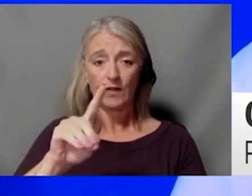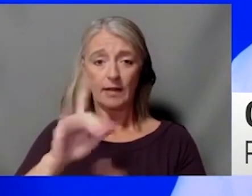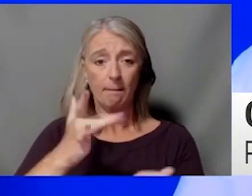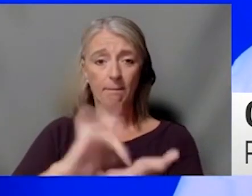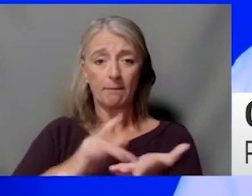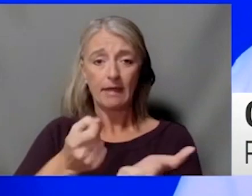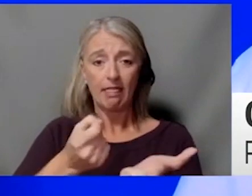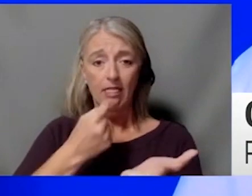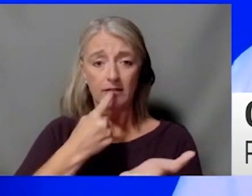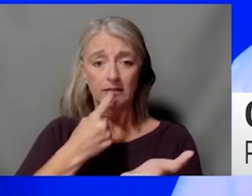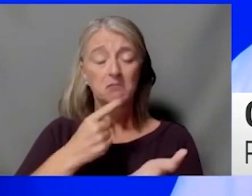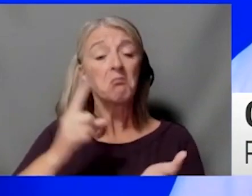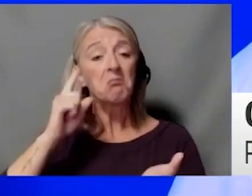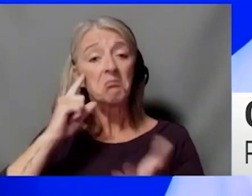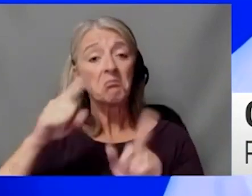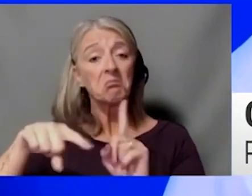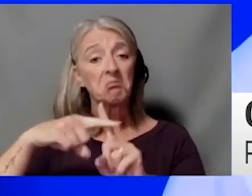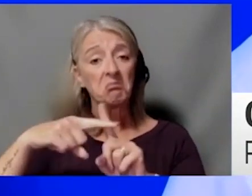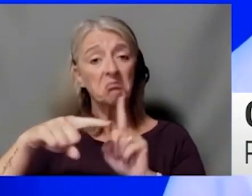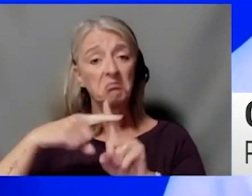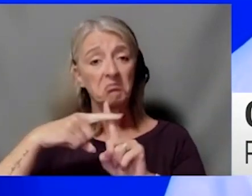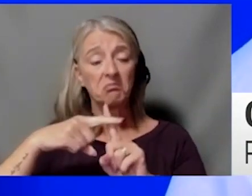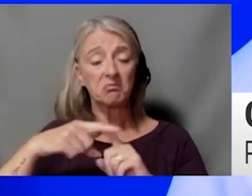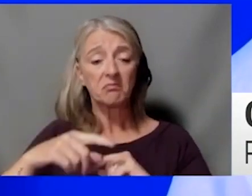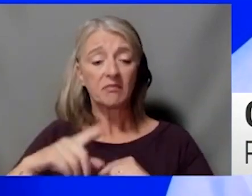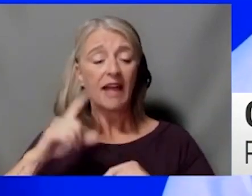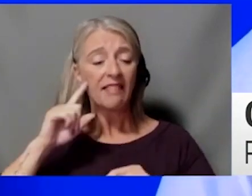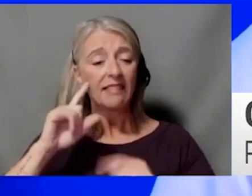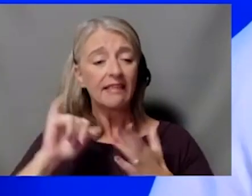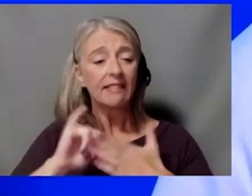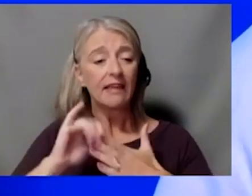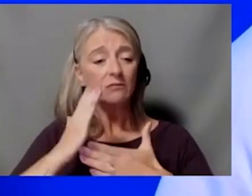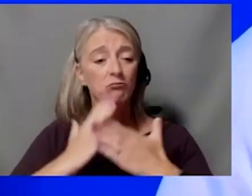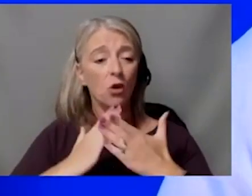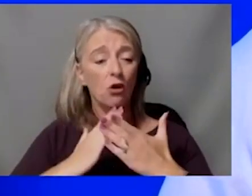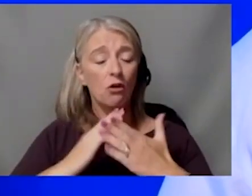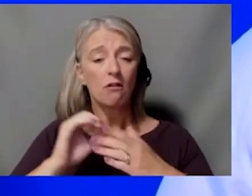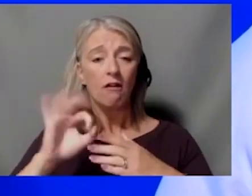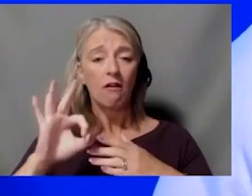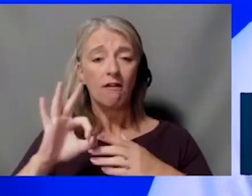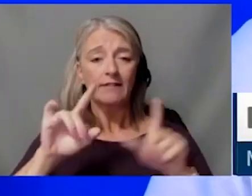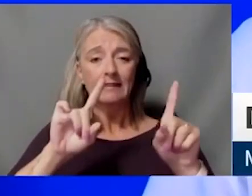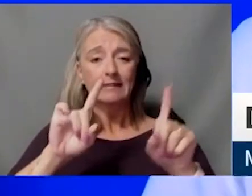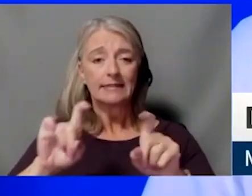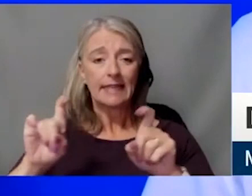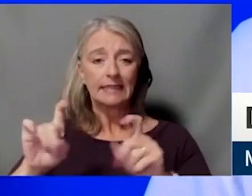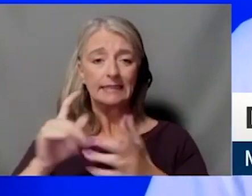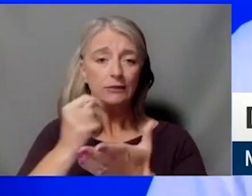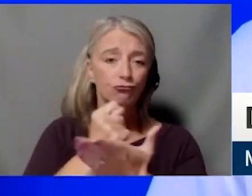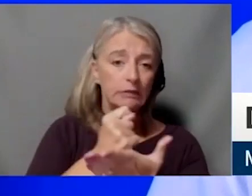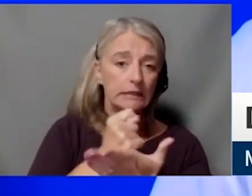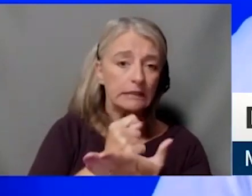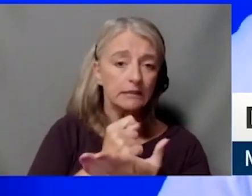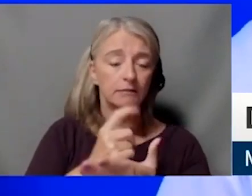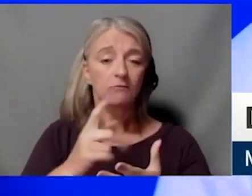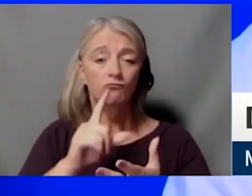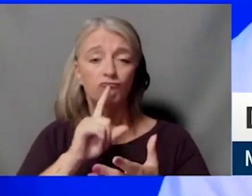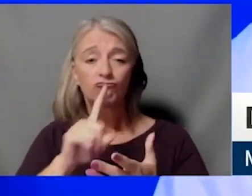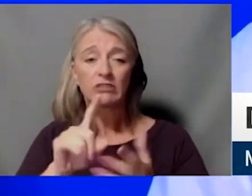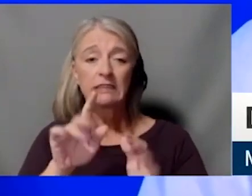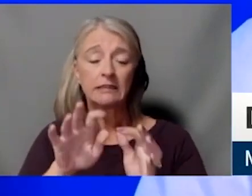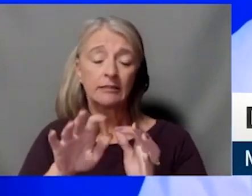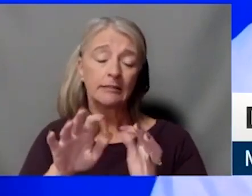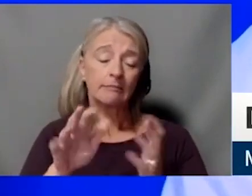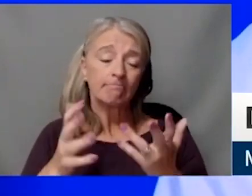part of that really test and treat. And I think it's really, you know, continues to